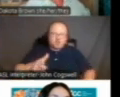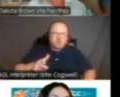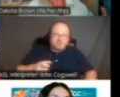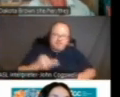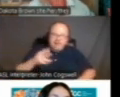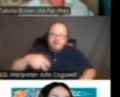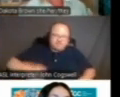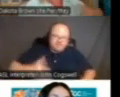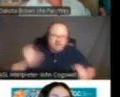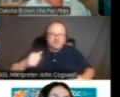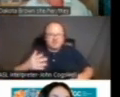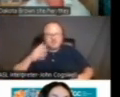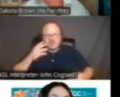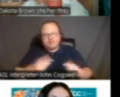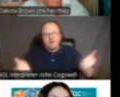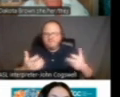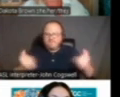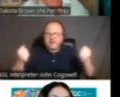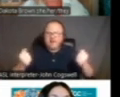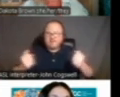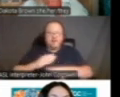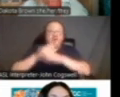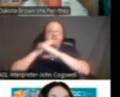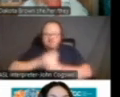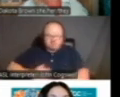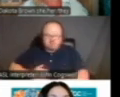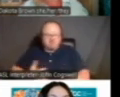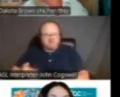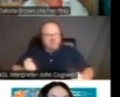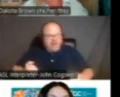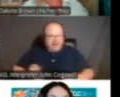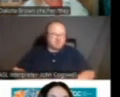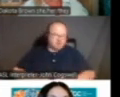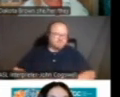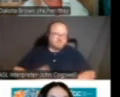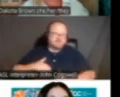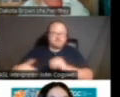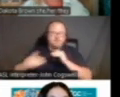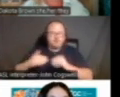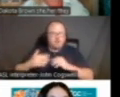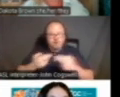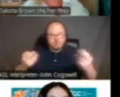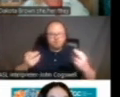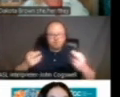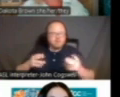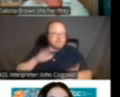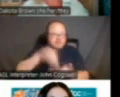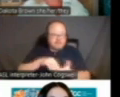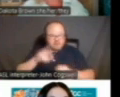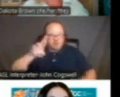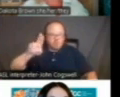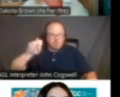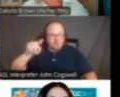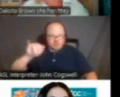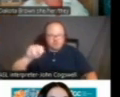know, like how can we solve this? Let's get past this barrier. There are peer support resource centers at Rustin and